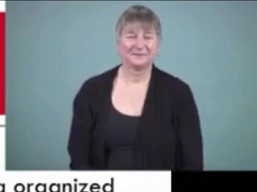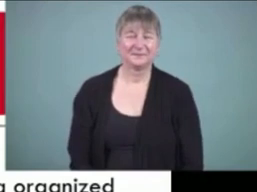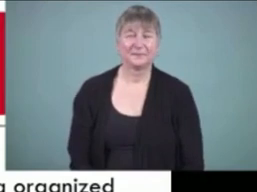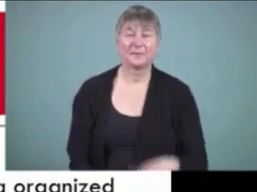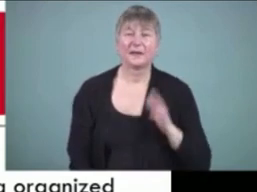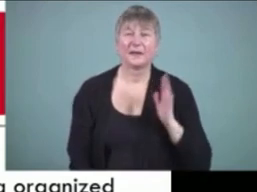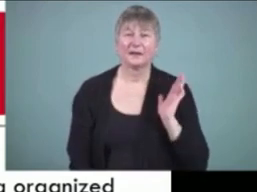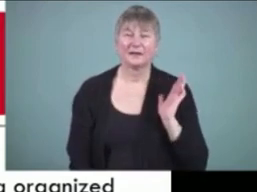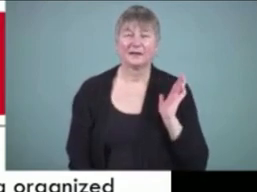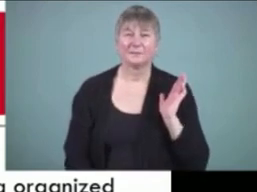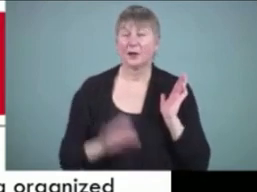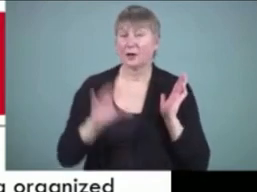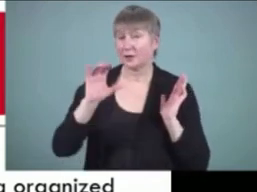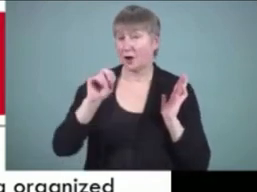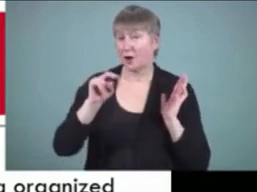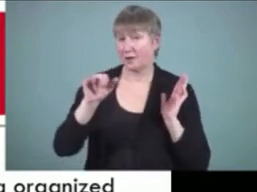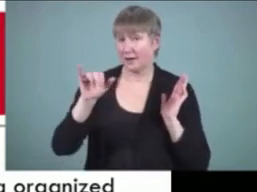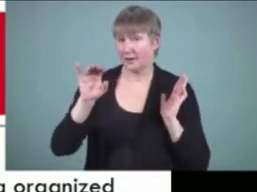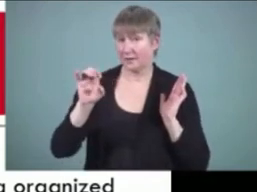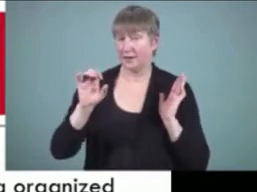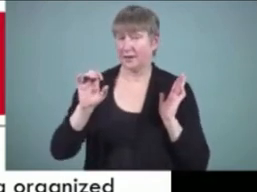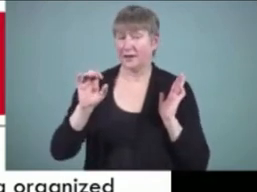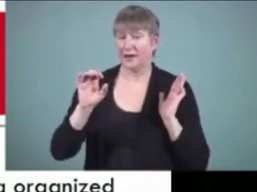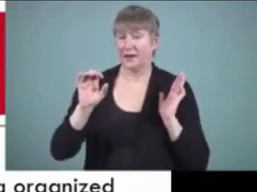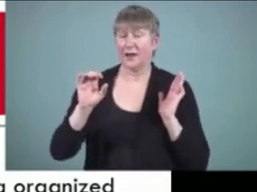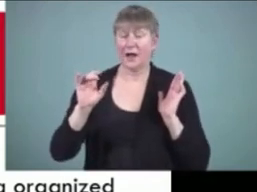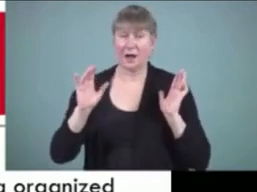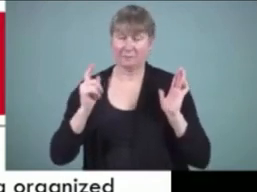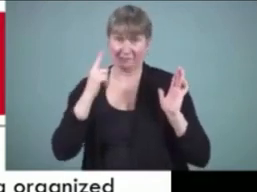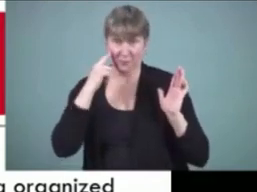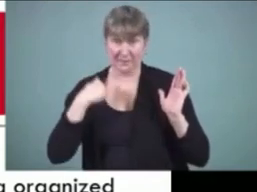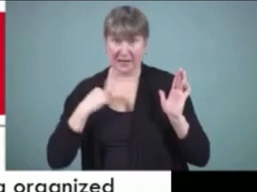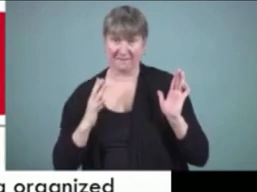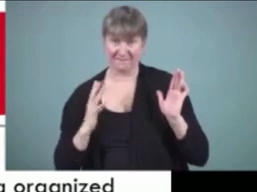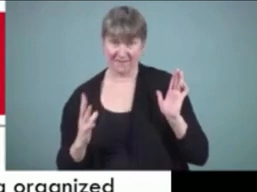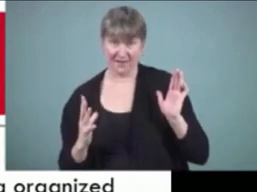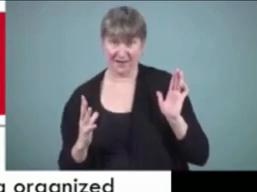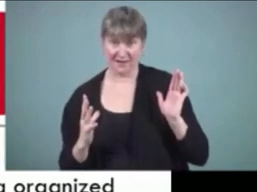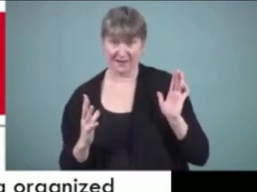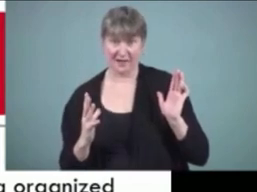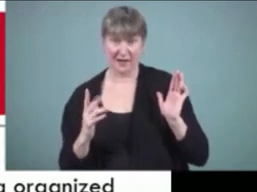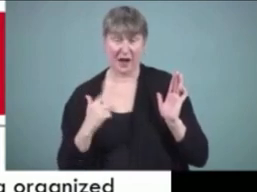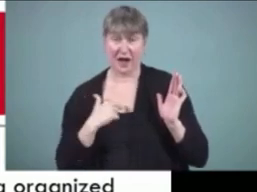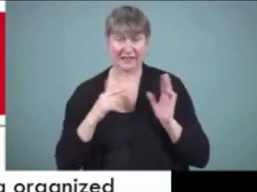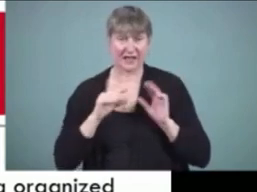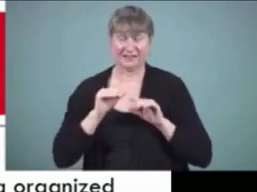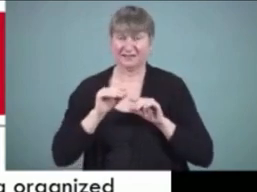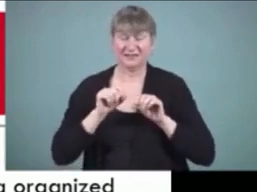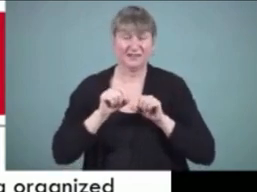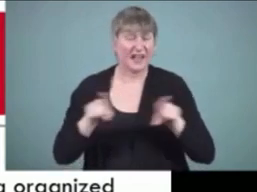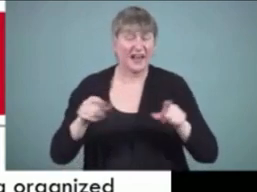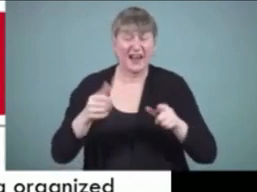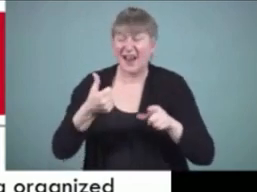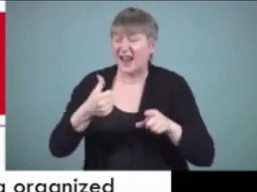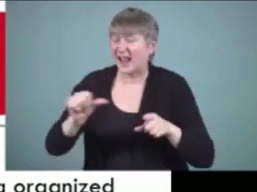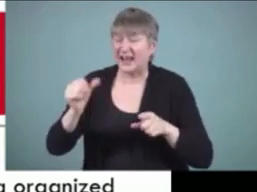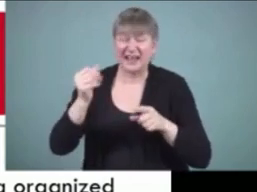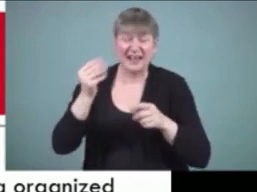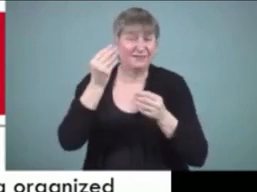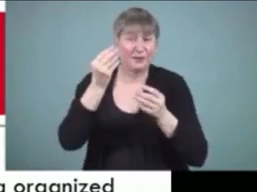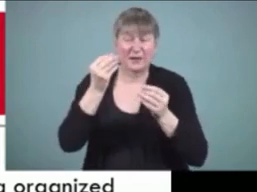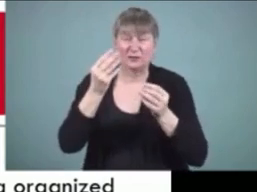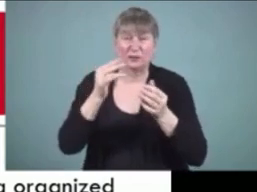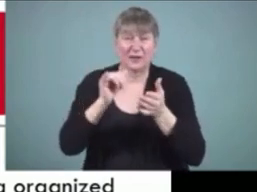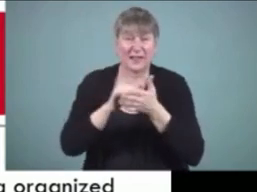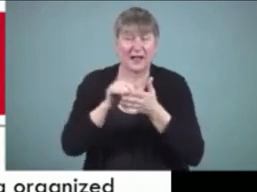and it's fine if not and fine if is i'm happy to send any of the information on the resources page or if there is